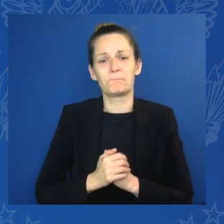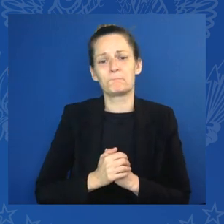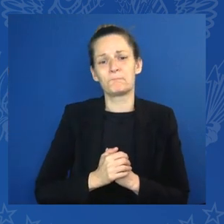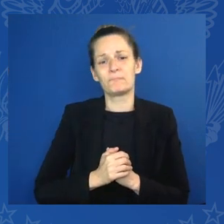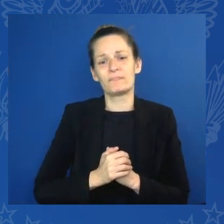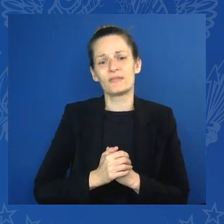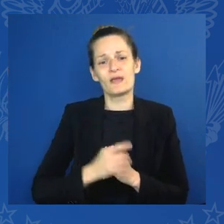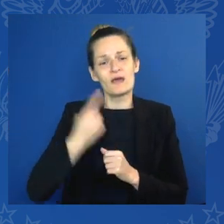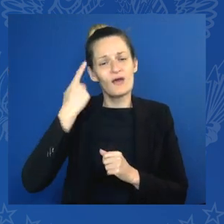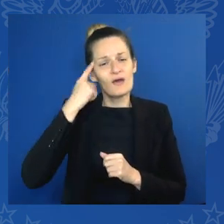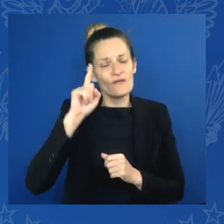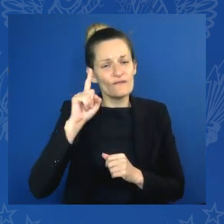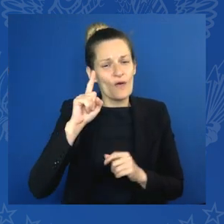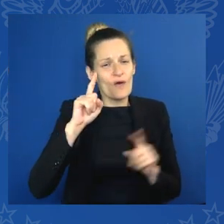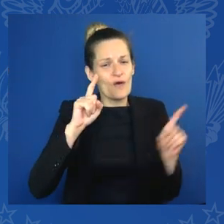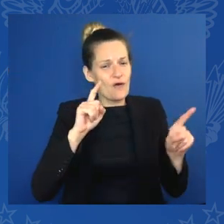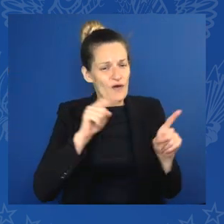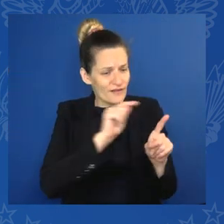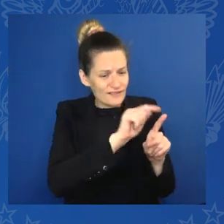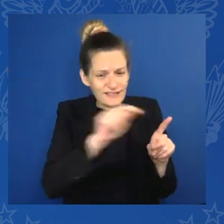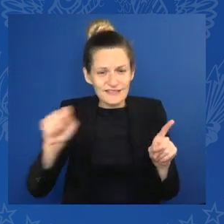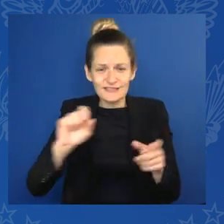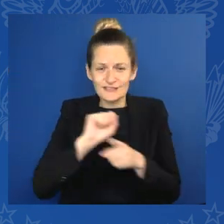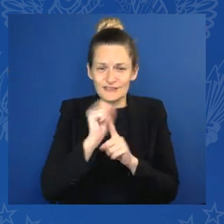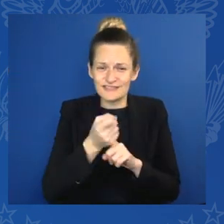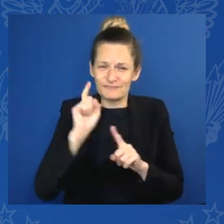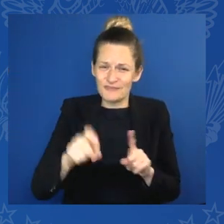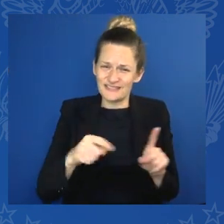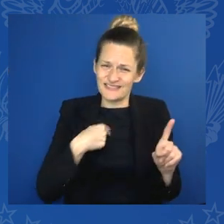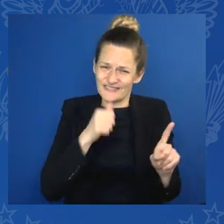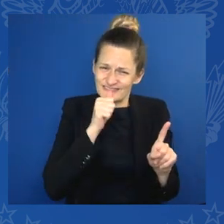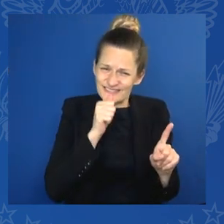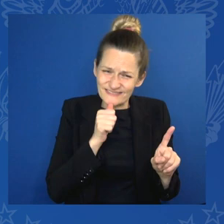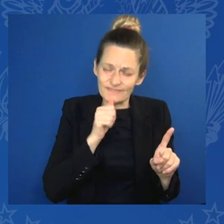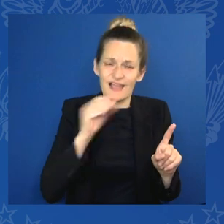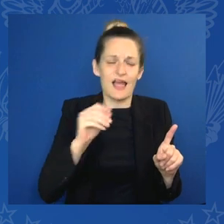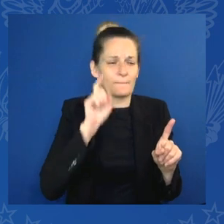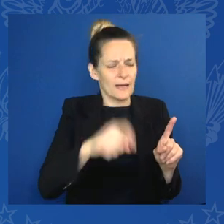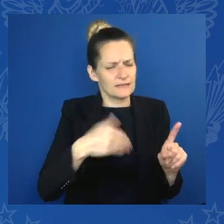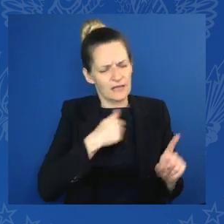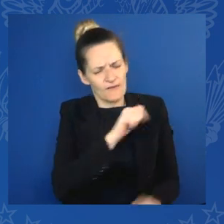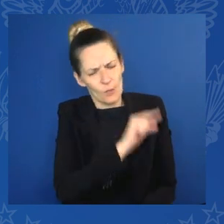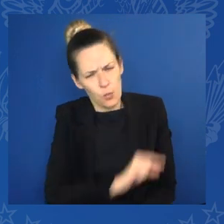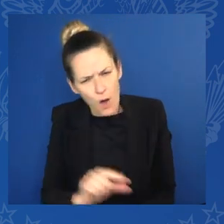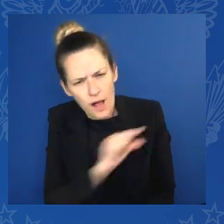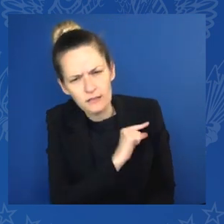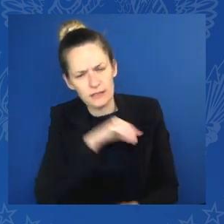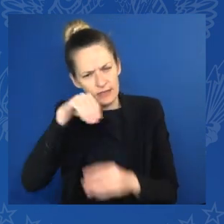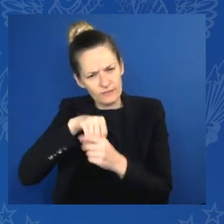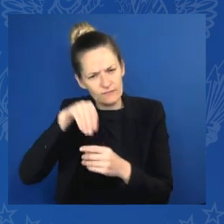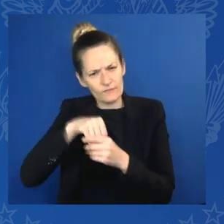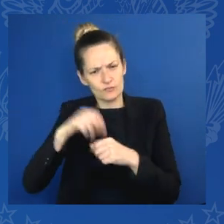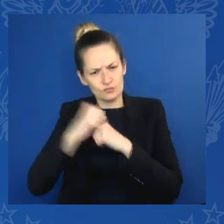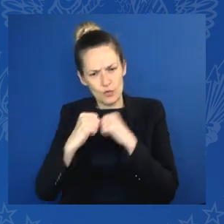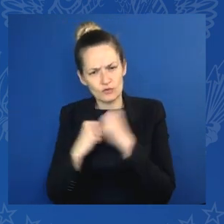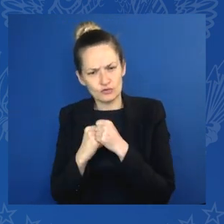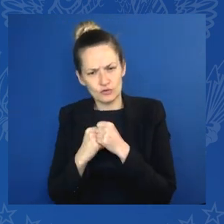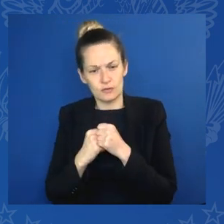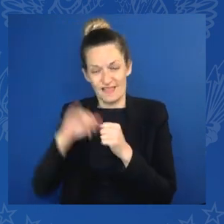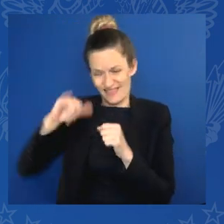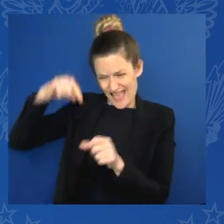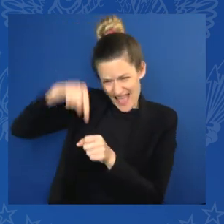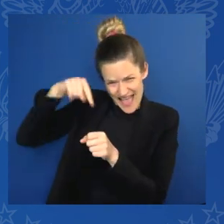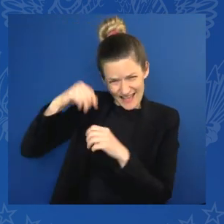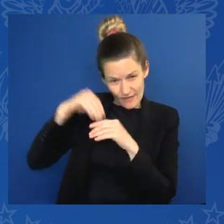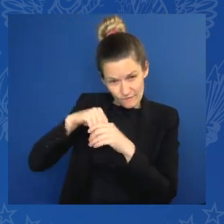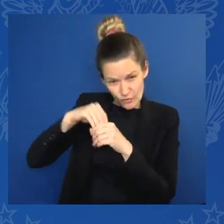is indispensable. The development of quality infrastructure is also crucial for the realization of a free and